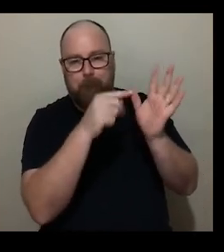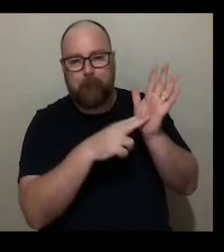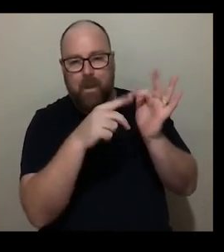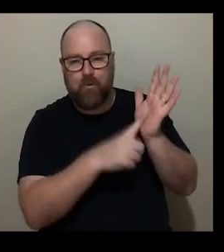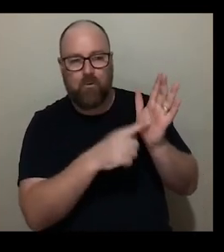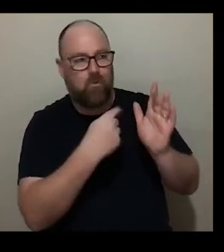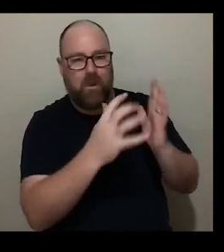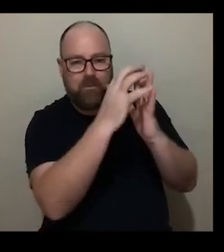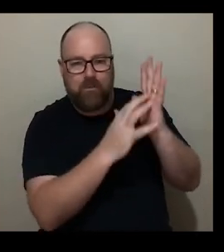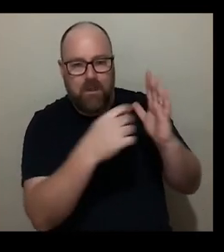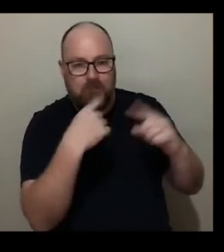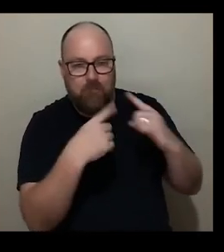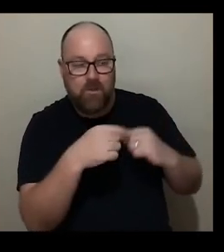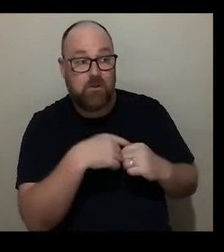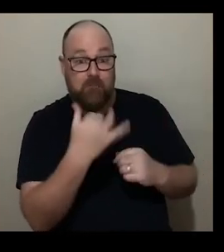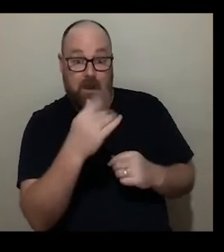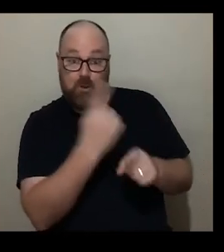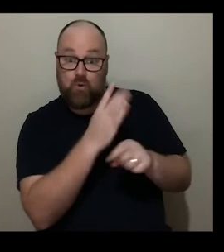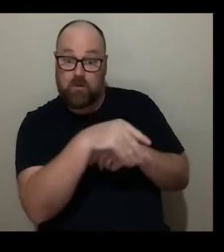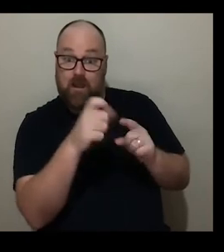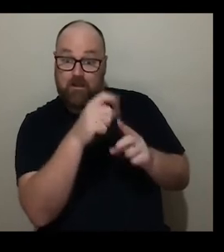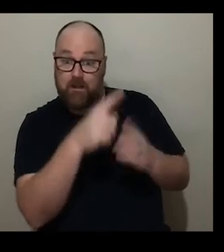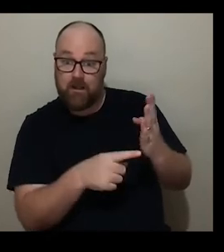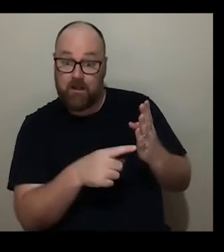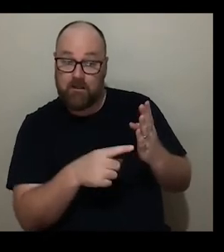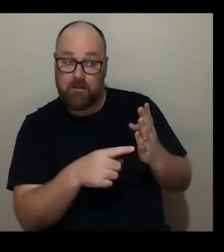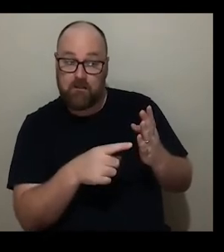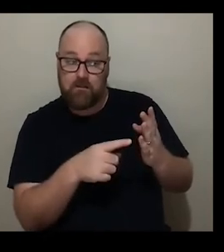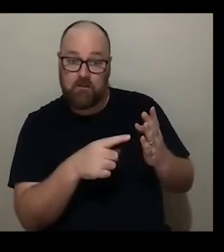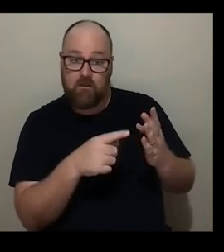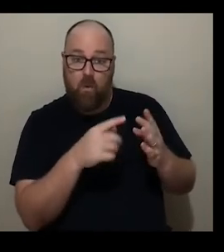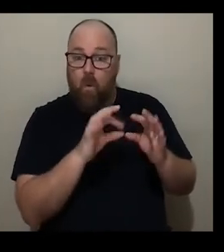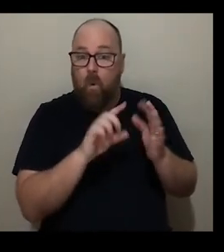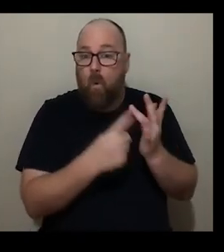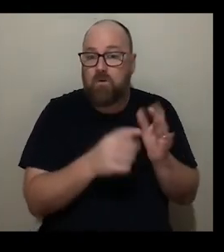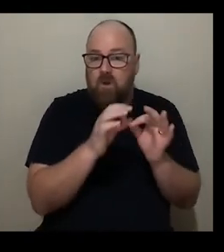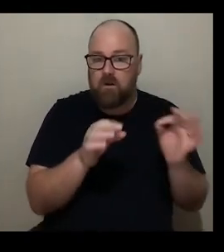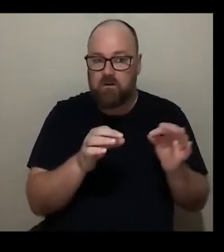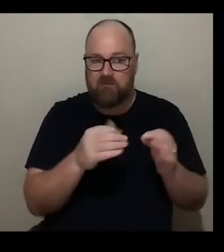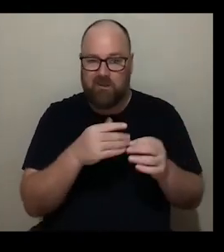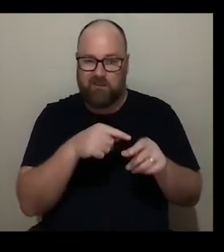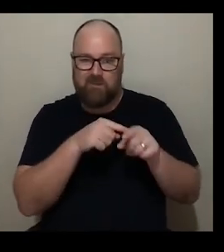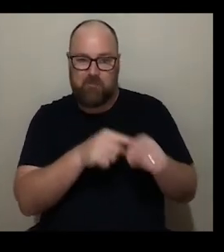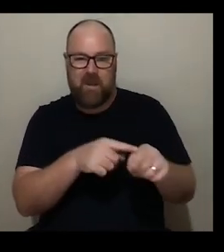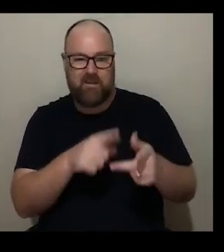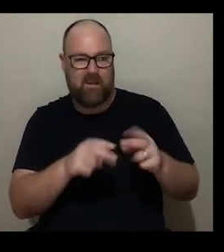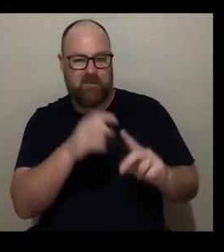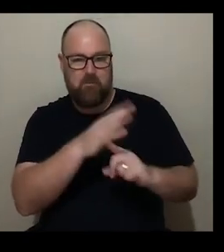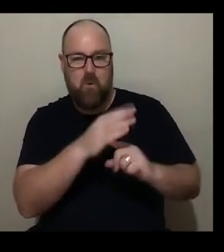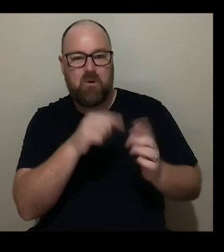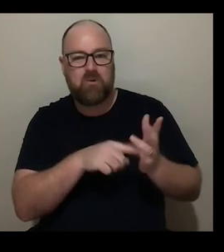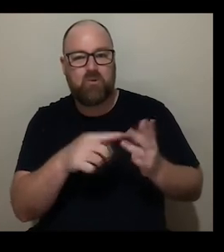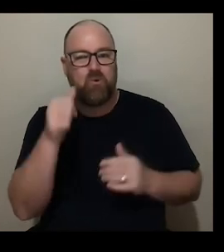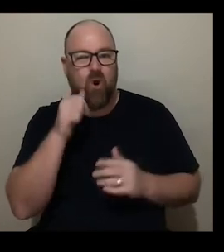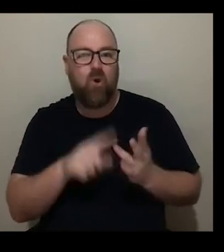that may or may not refer to an artist's disability status depending on the relevance of that information to